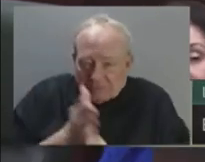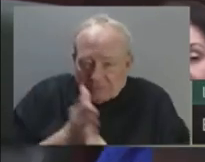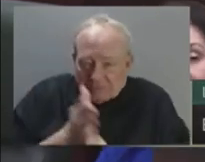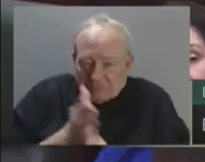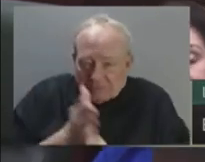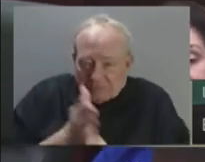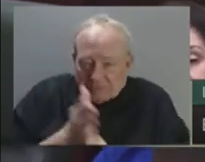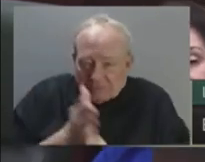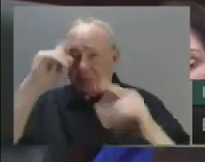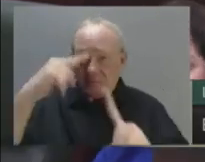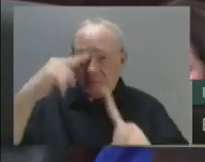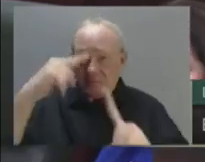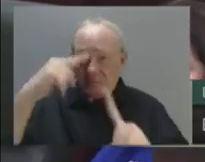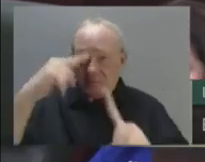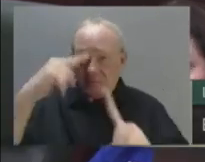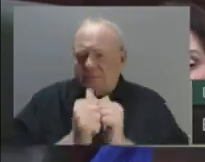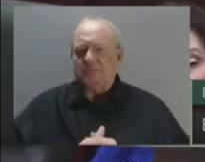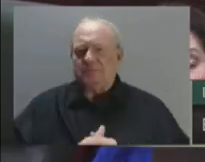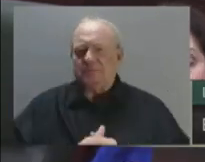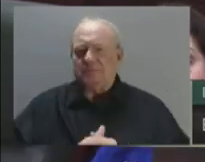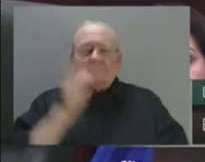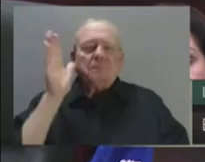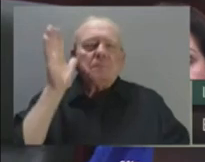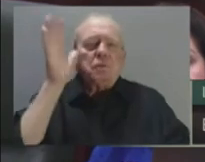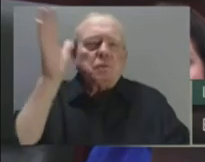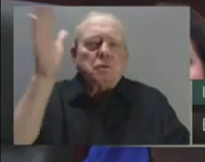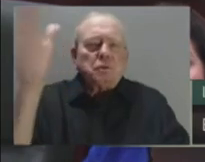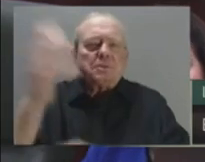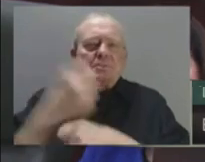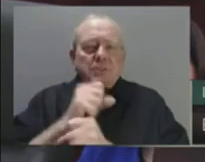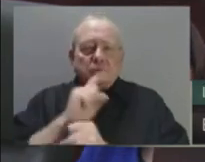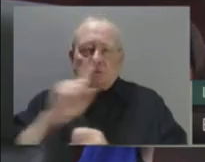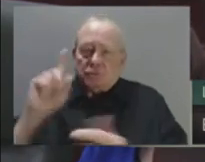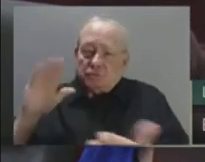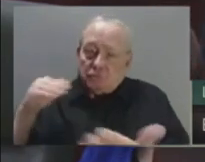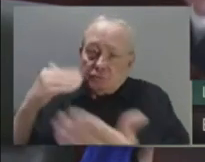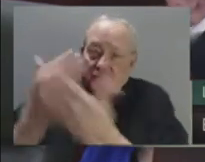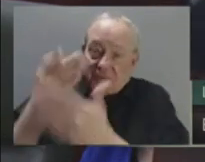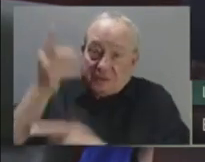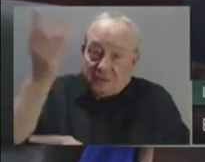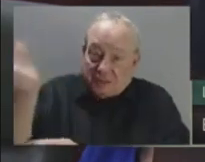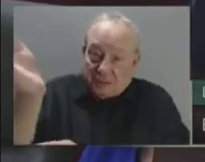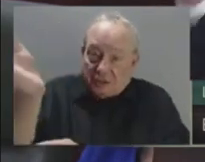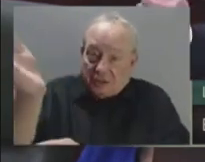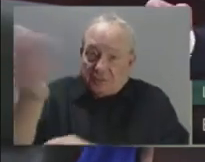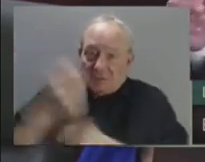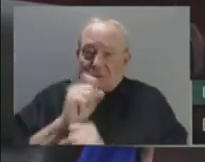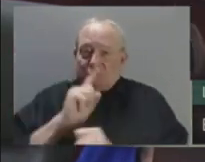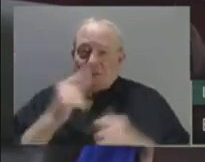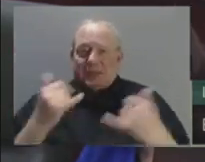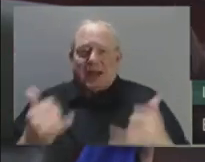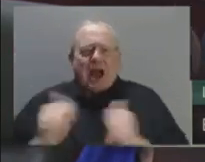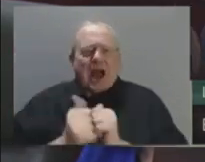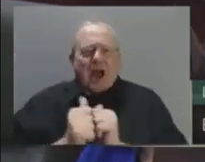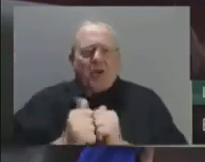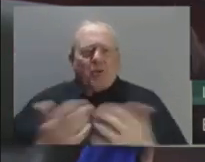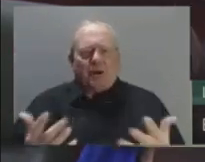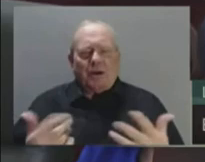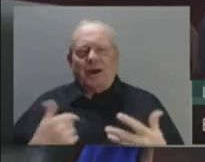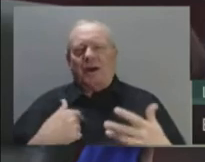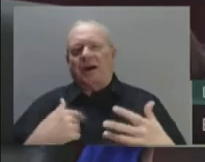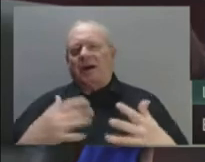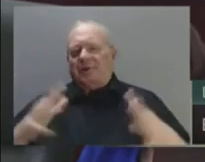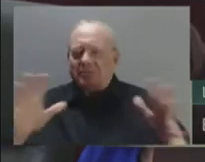tomorrow? First, Mr. Speaker, I'm appealing to the rest of Canada to follow Alberta's lead to make business